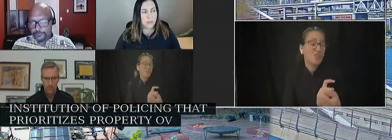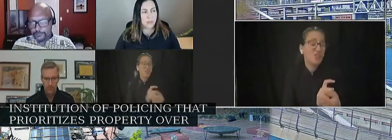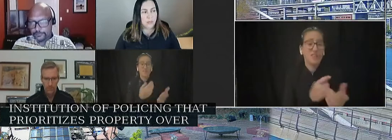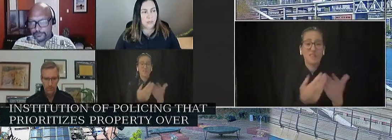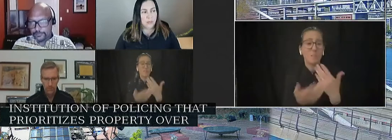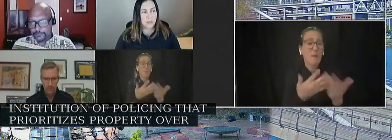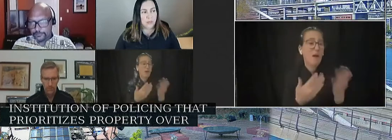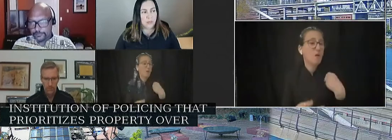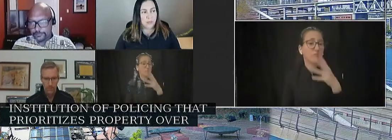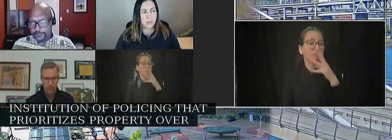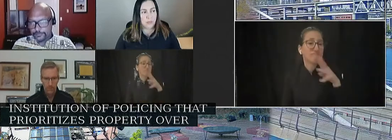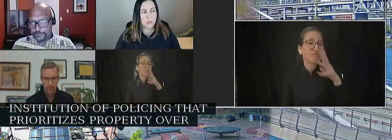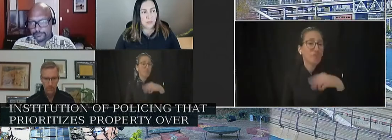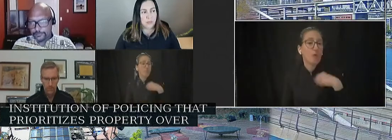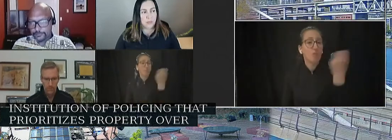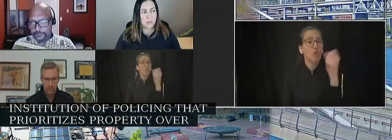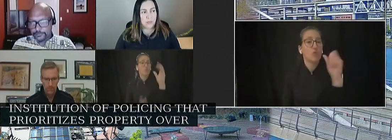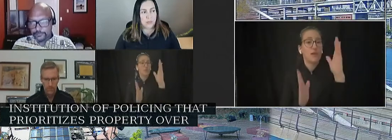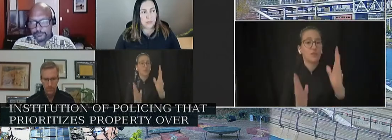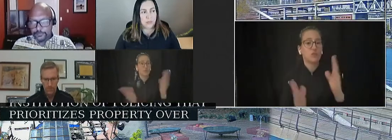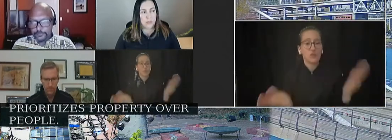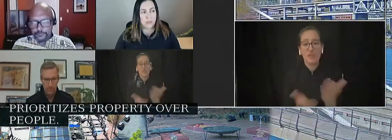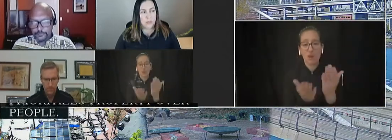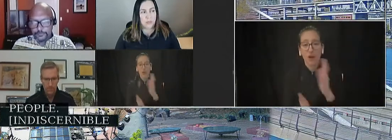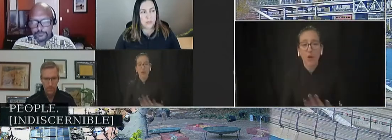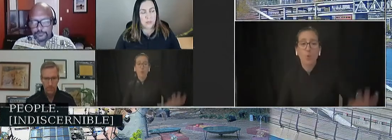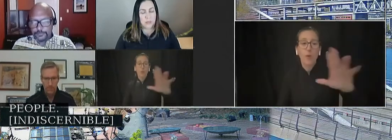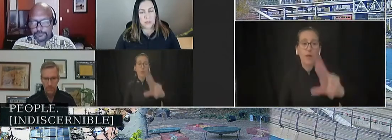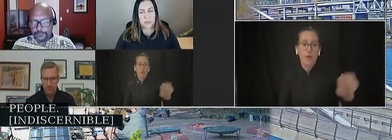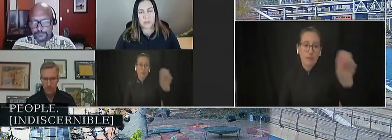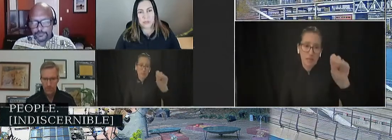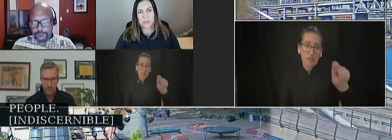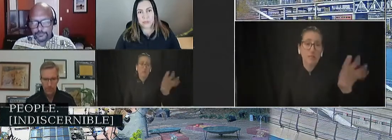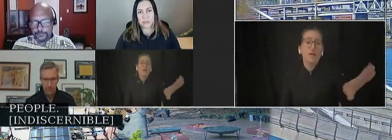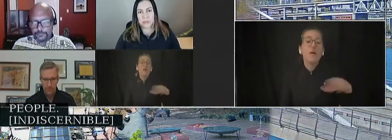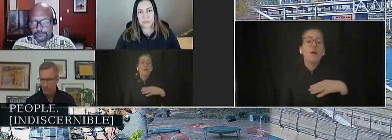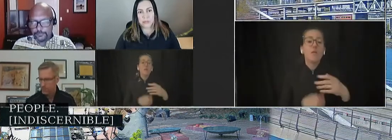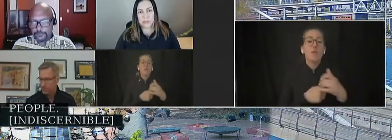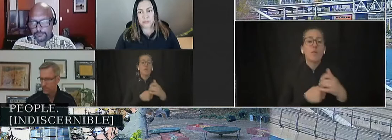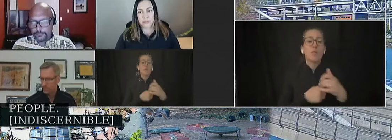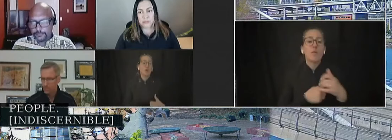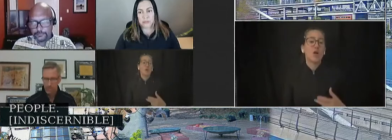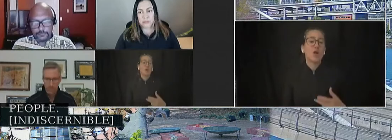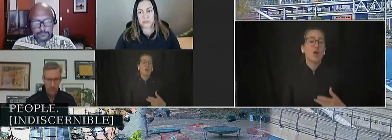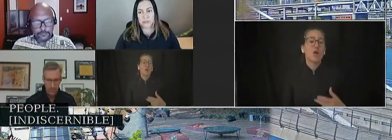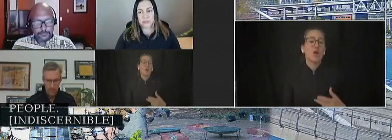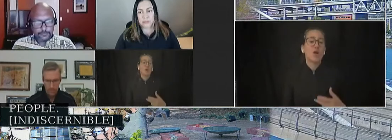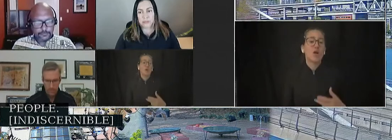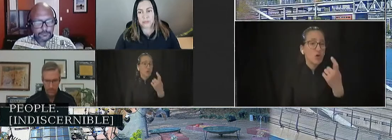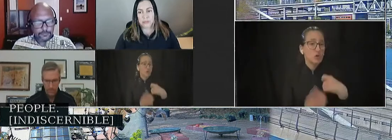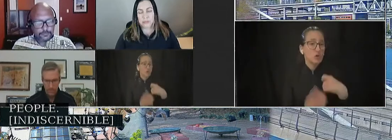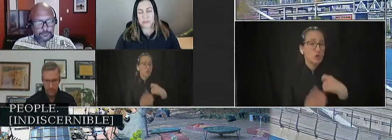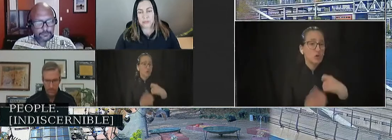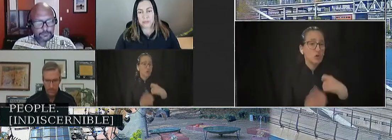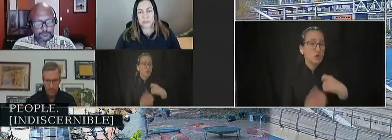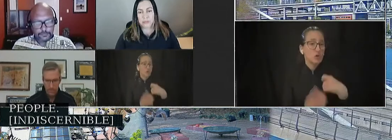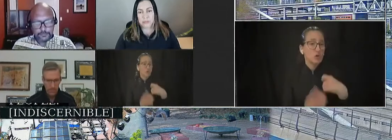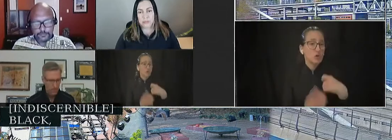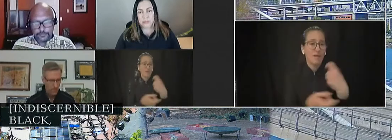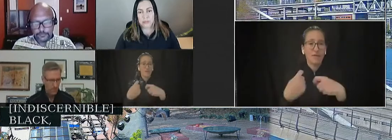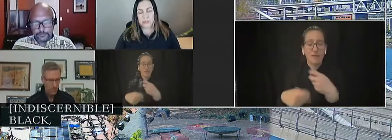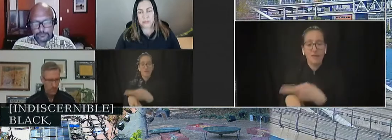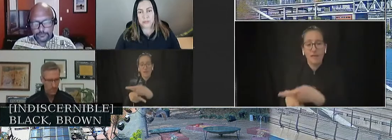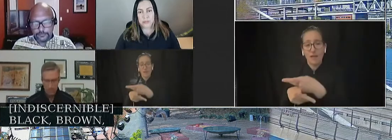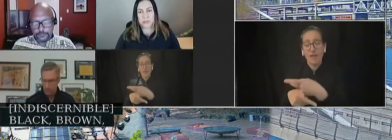country. Ted Wheeler's brand continues to take priority over the safety and vitality of our black, brown, indigenous, homeless, and vulnerable neighbors.